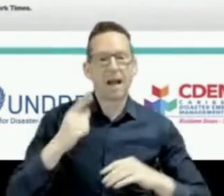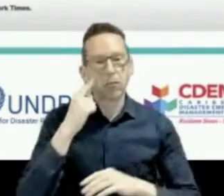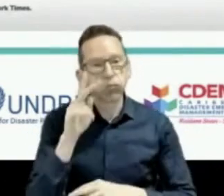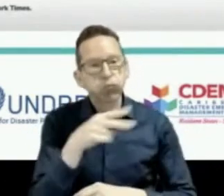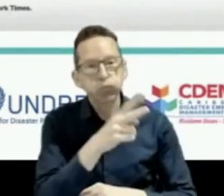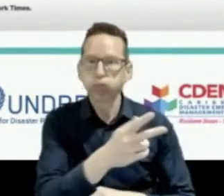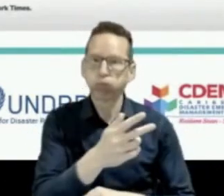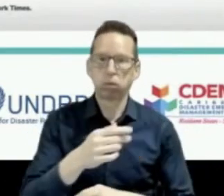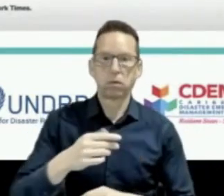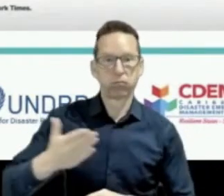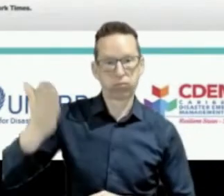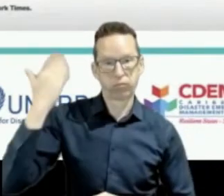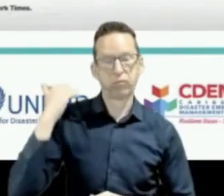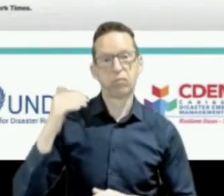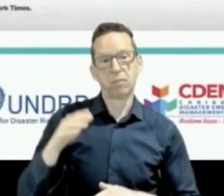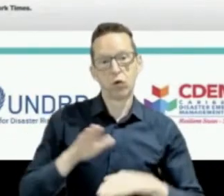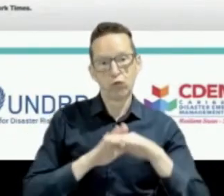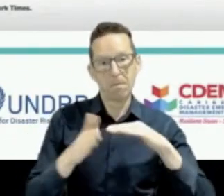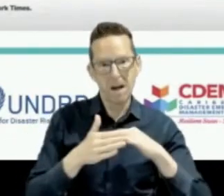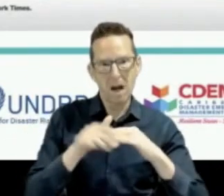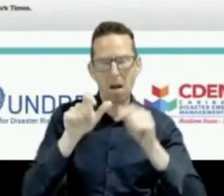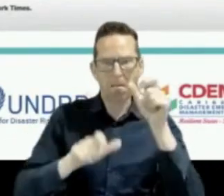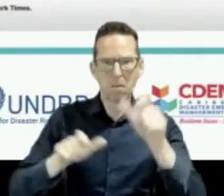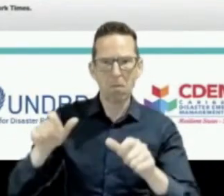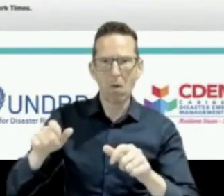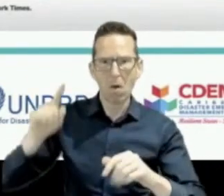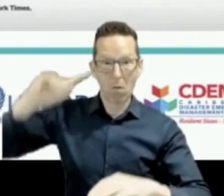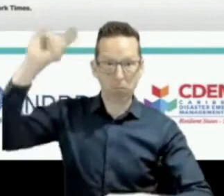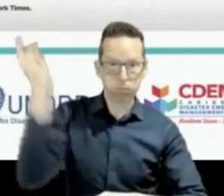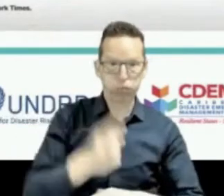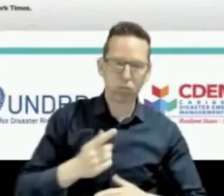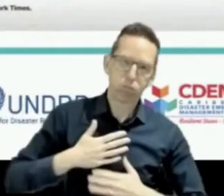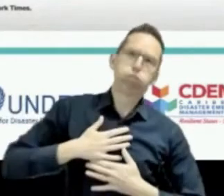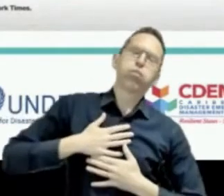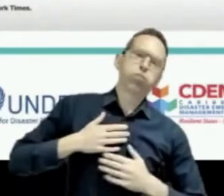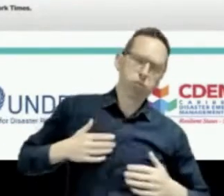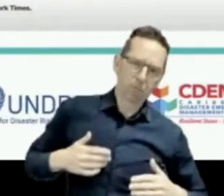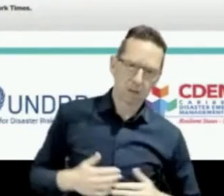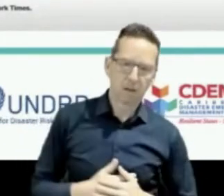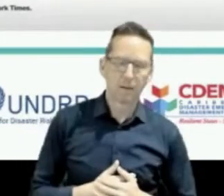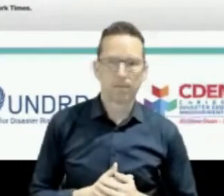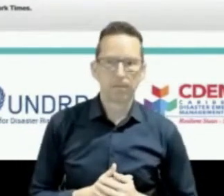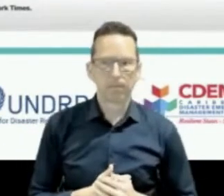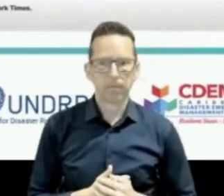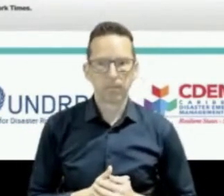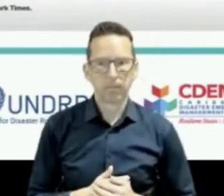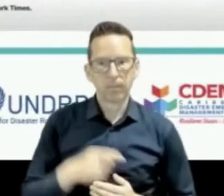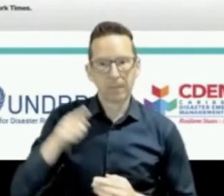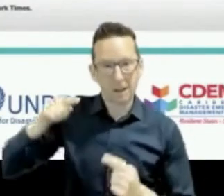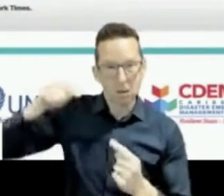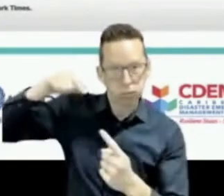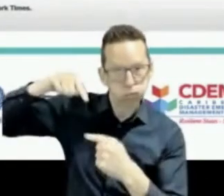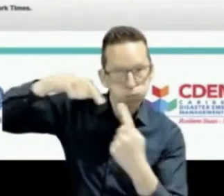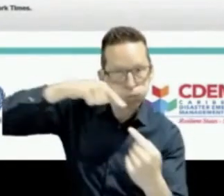In aviation, international aviation was affected when a trough extended from Hurricane Irma caused a lightning